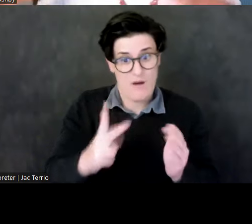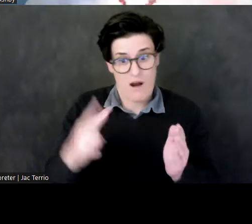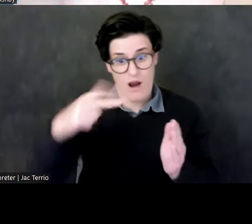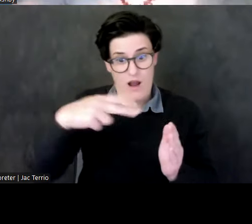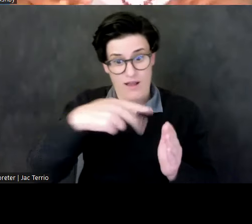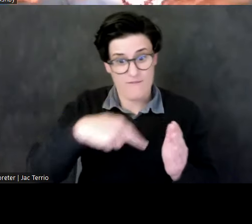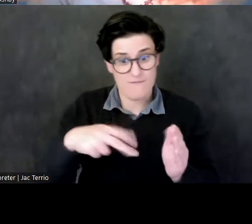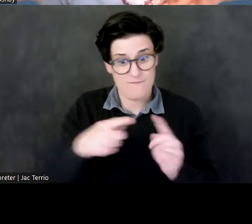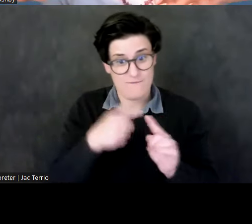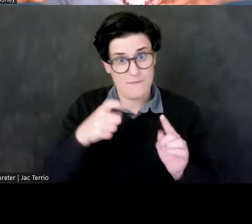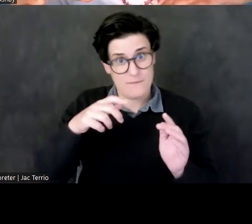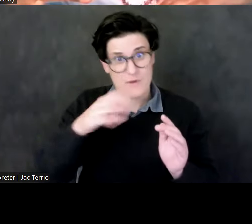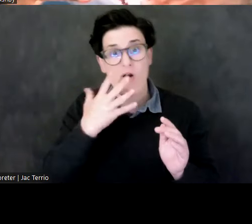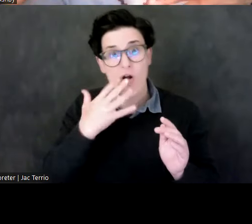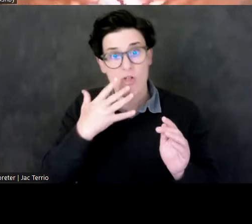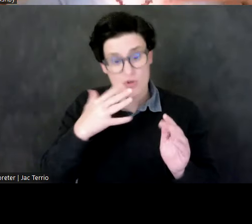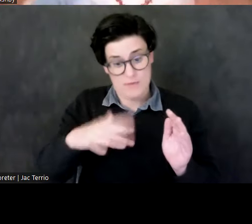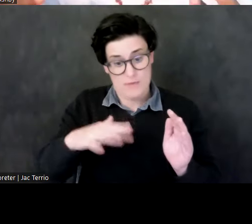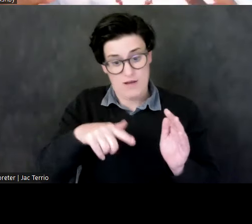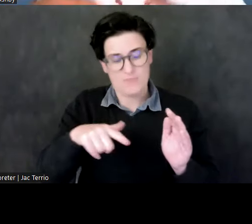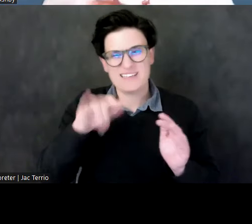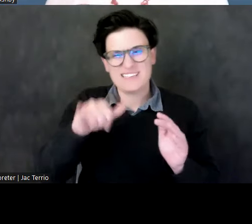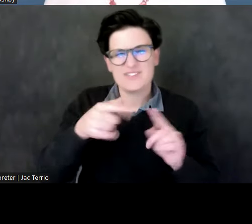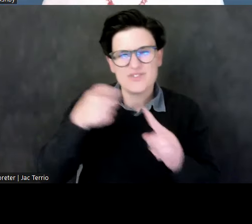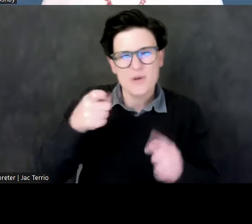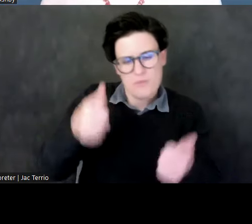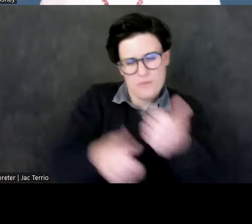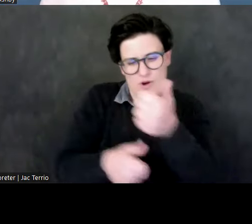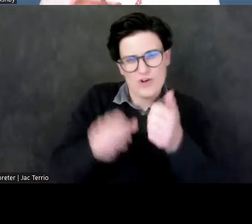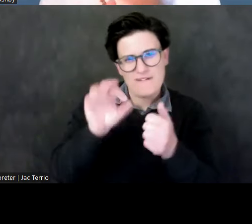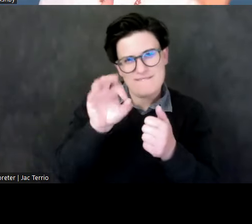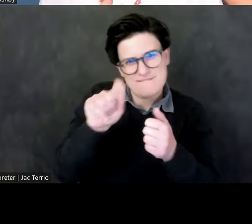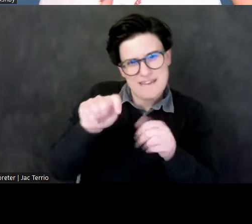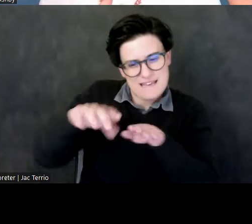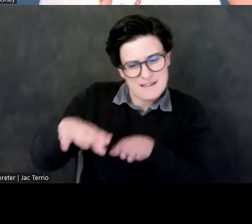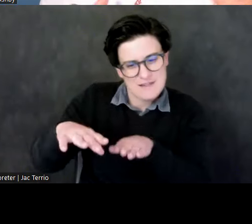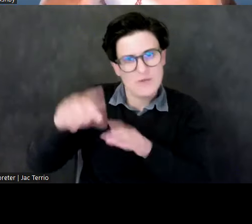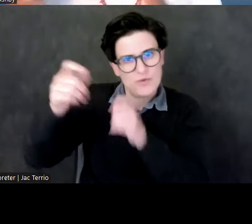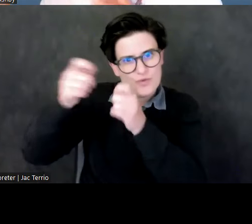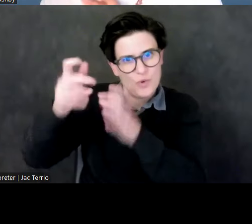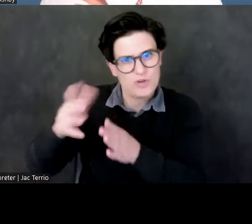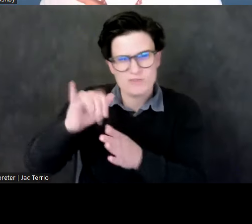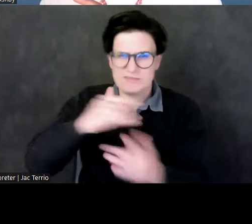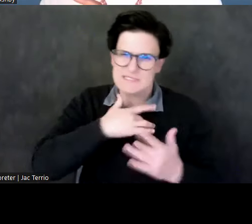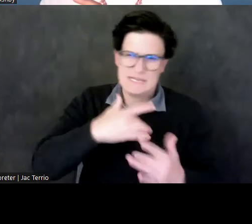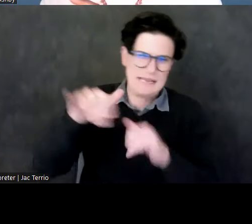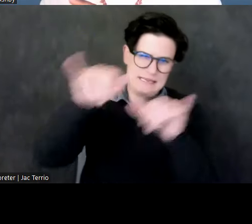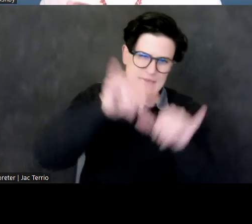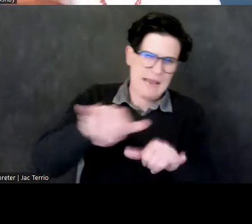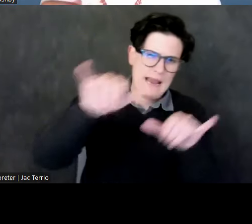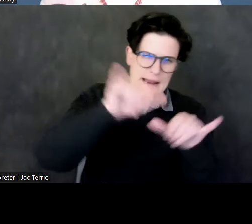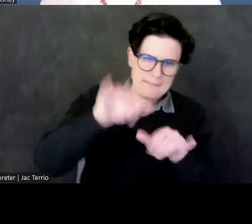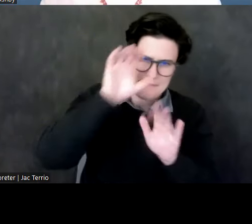from under the feet of the rulers. And this is very typical imagery in ancient Egypt, but also